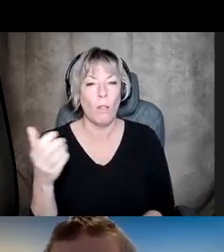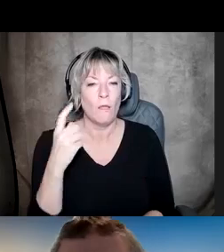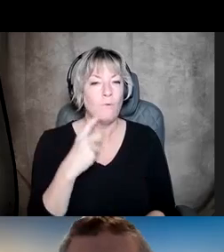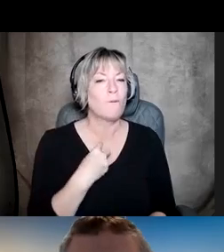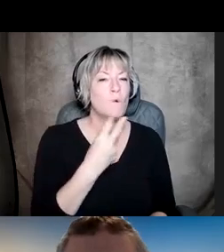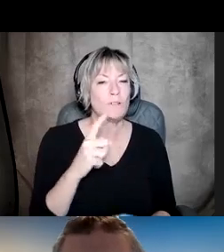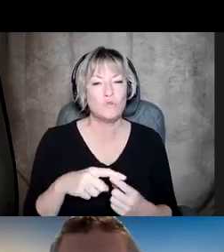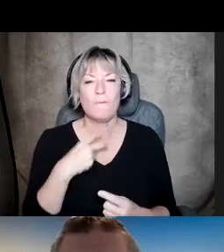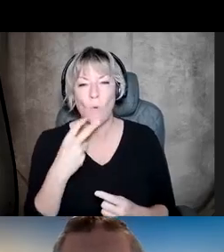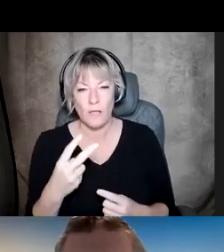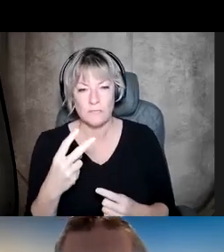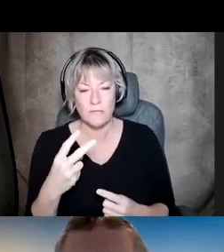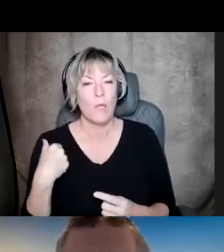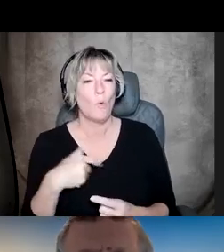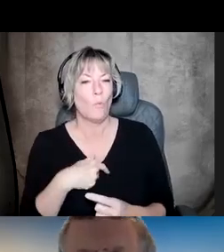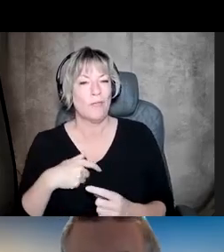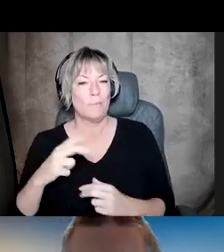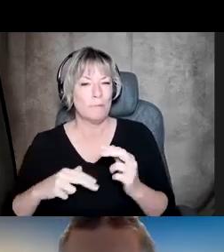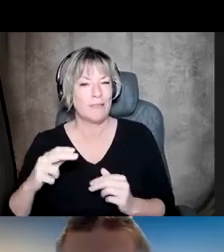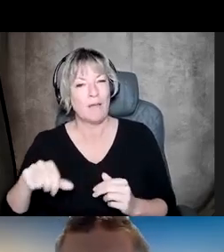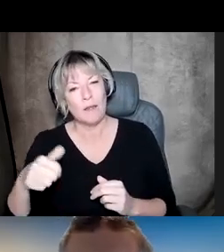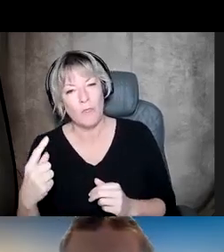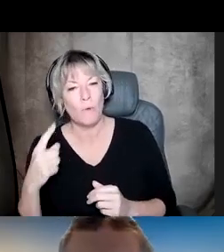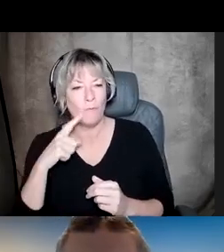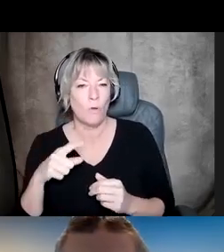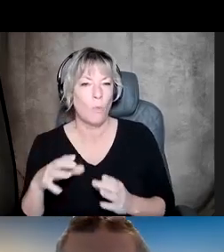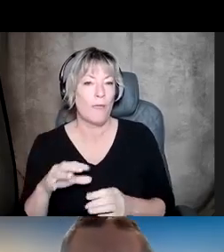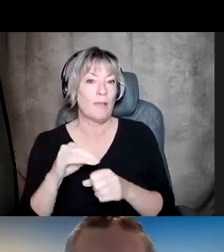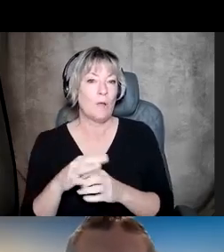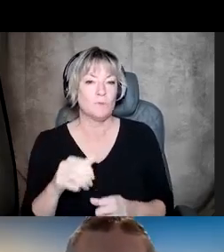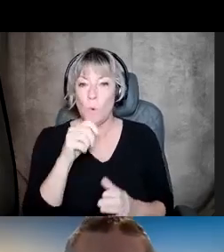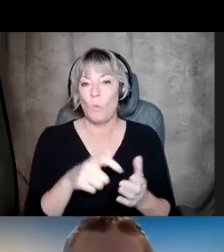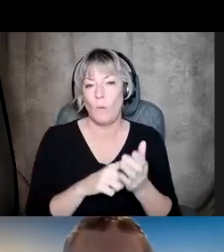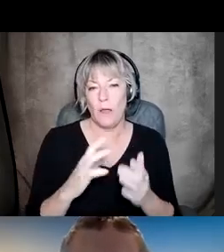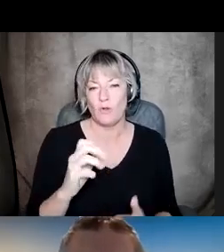to demonstrate and we've built out a version, a way to do that for our counselors so they don't need ChatGPT